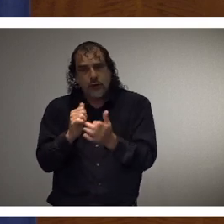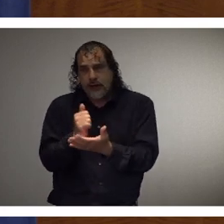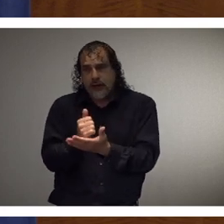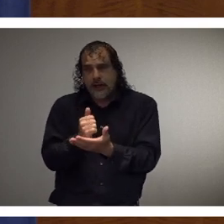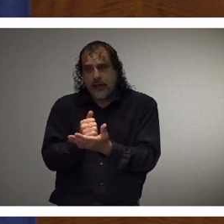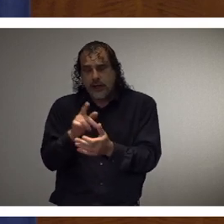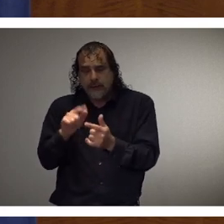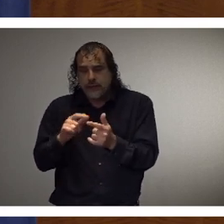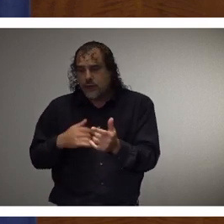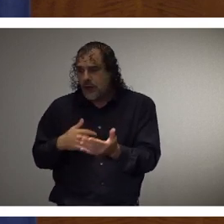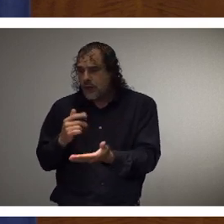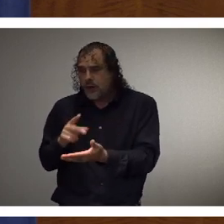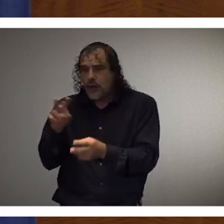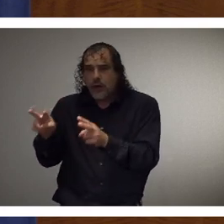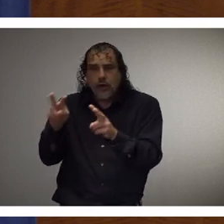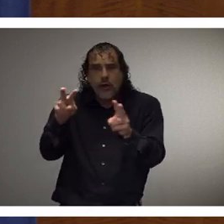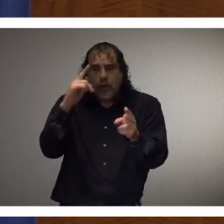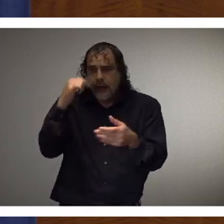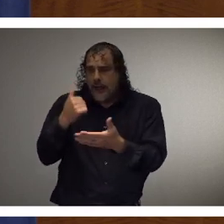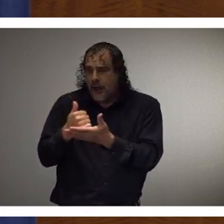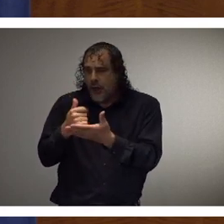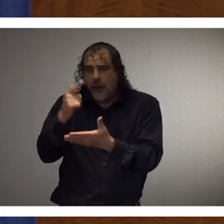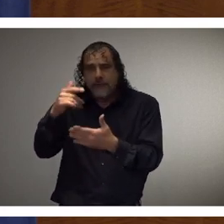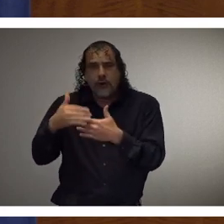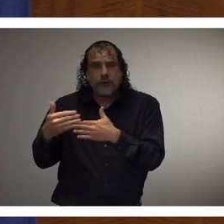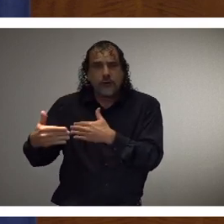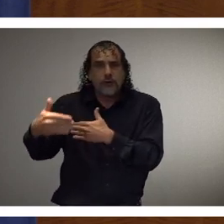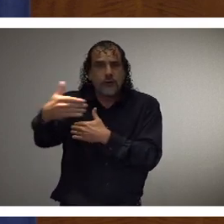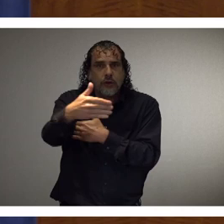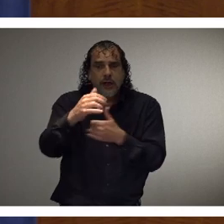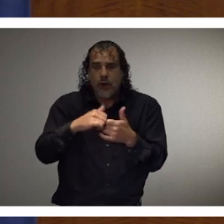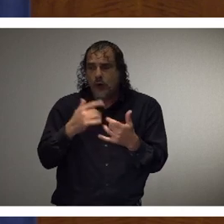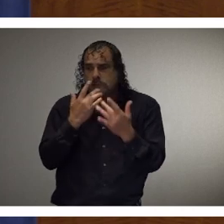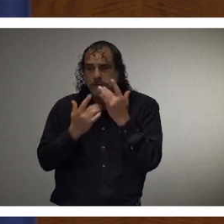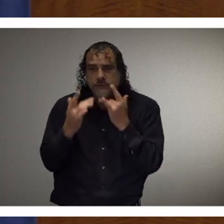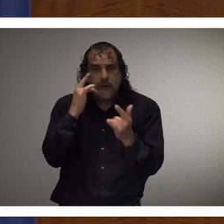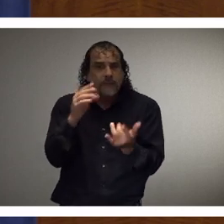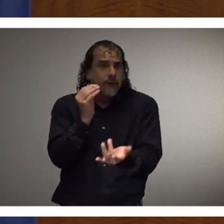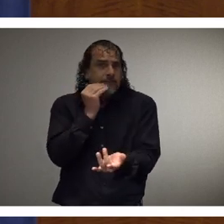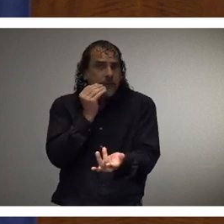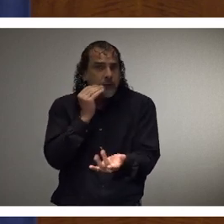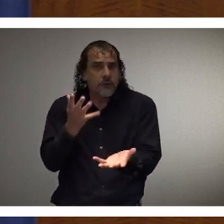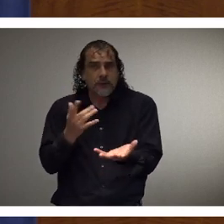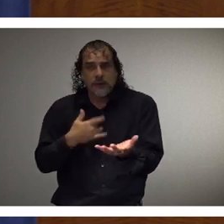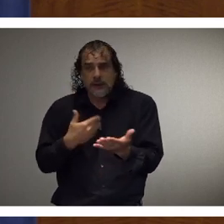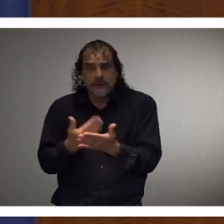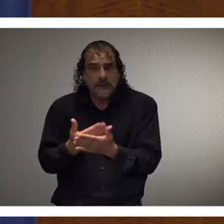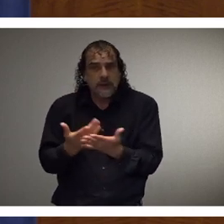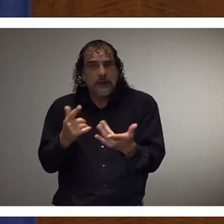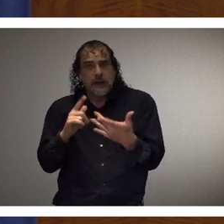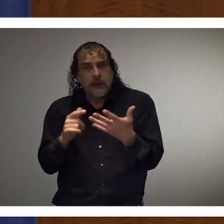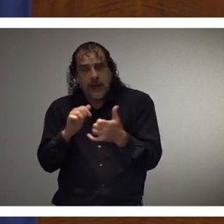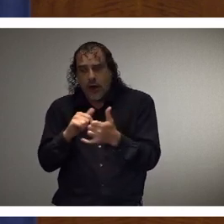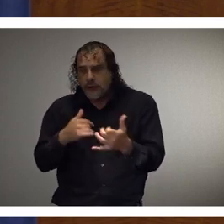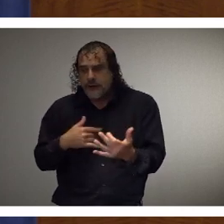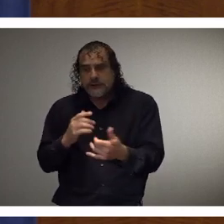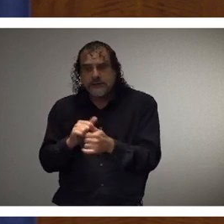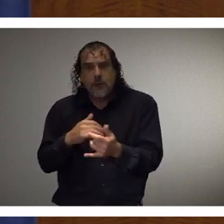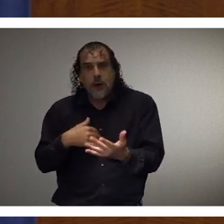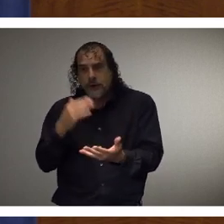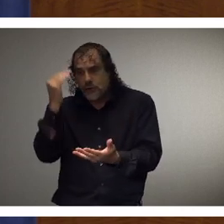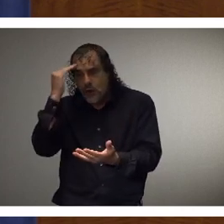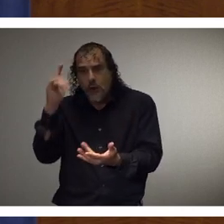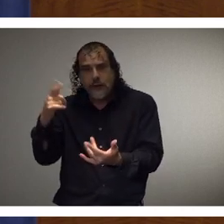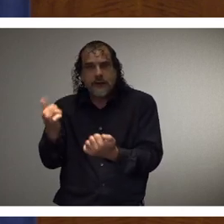can look out for your neighbors who may be desperate for food, supplies, or even just a little human warmth, I